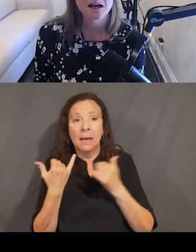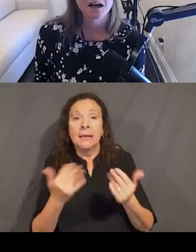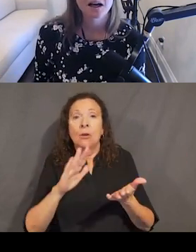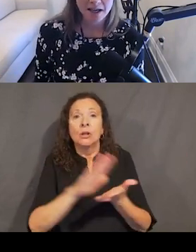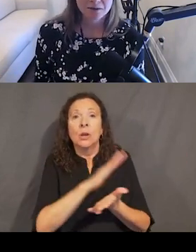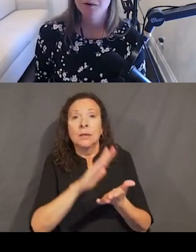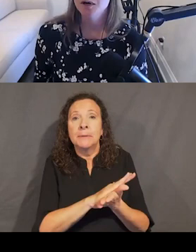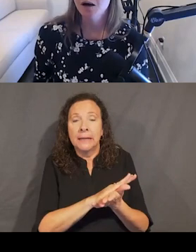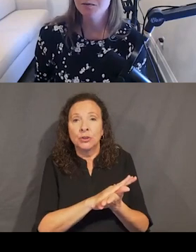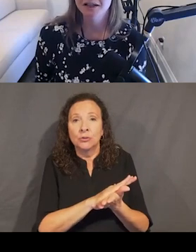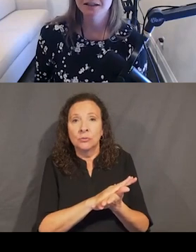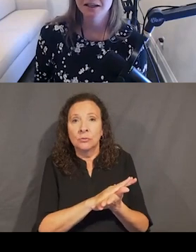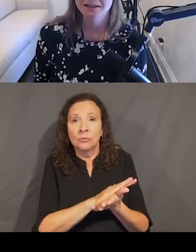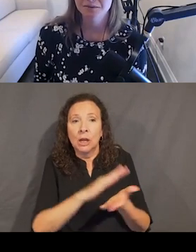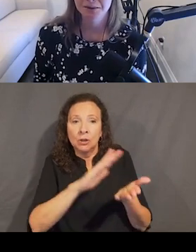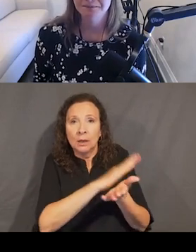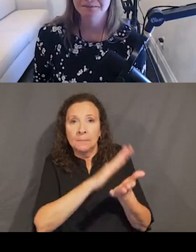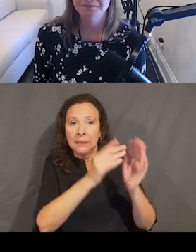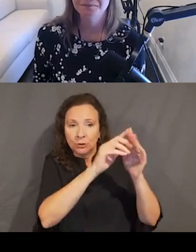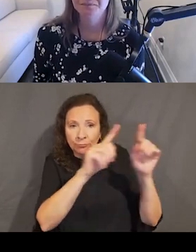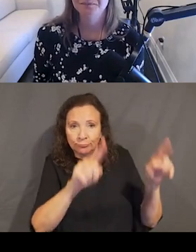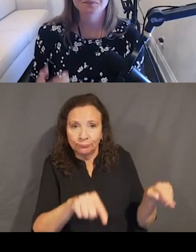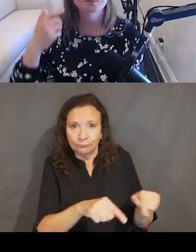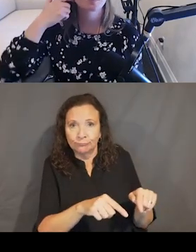again, for our button example.